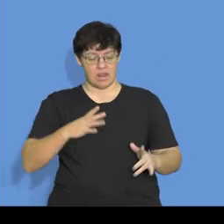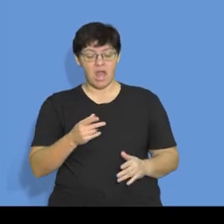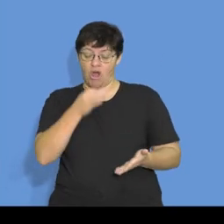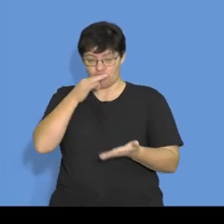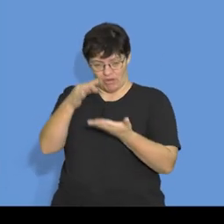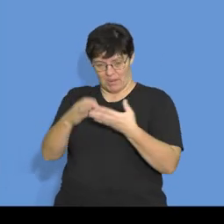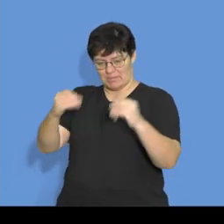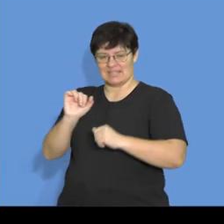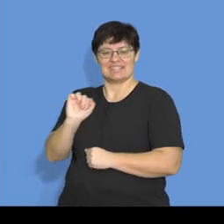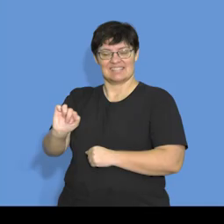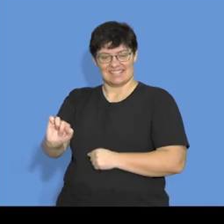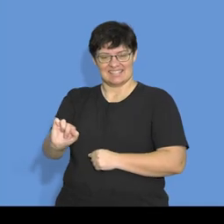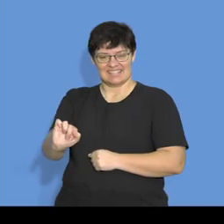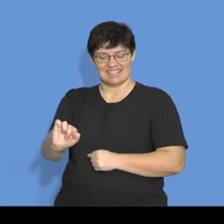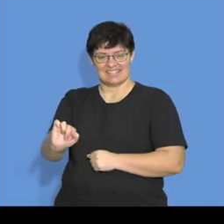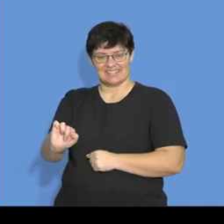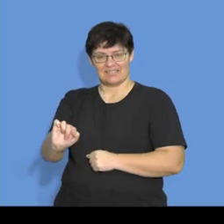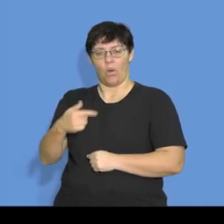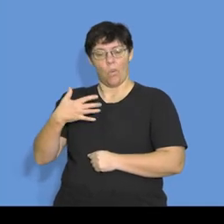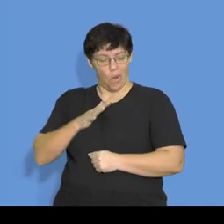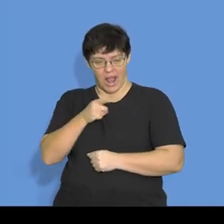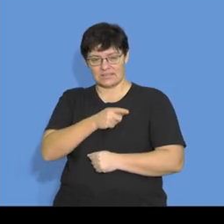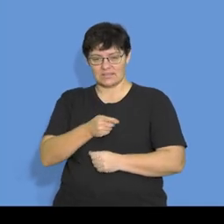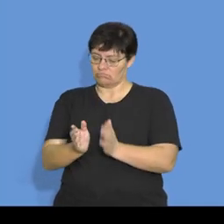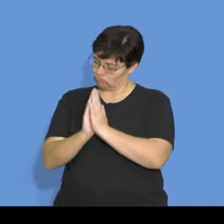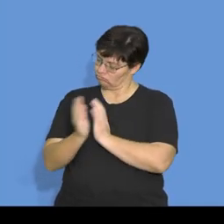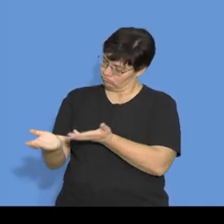they want to do something on our behalf. No problem.